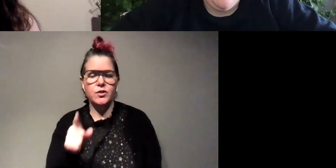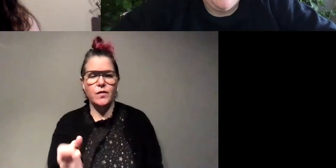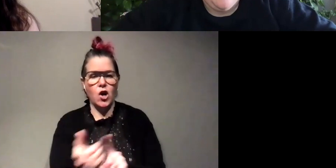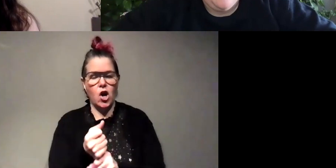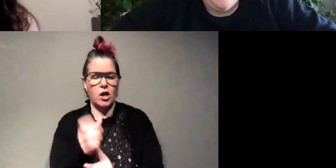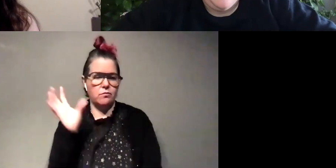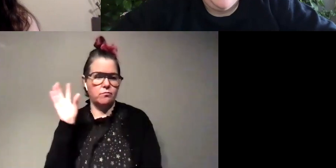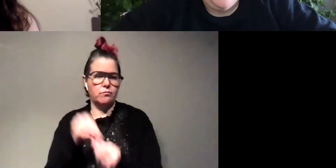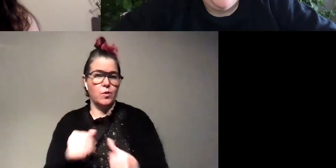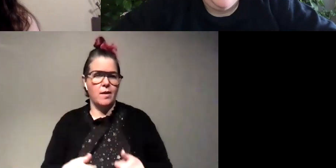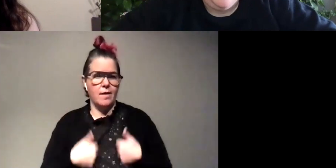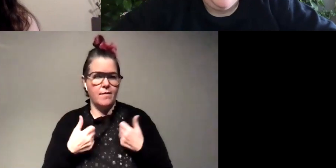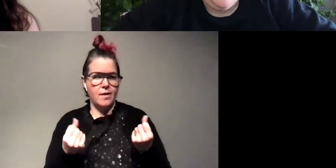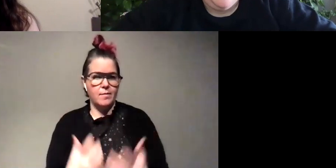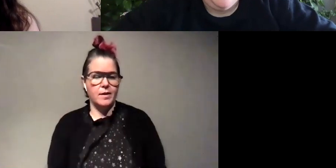life